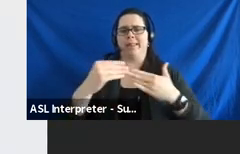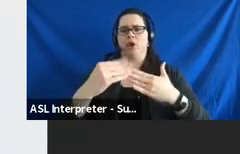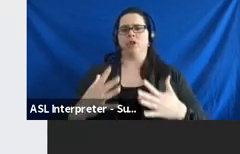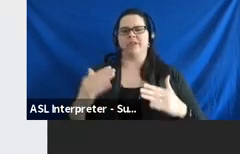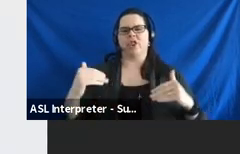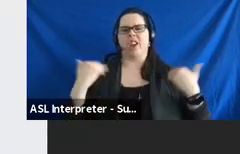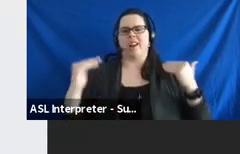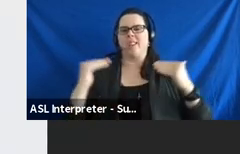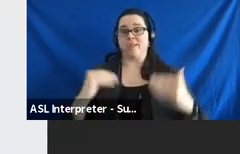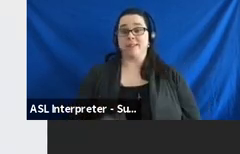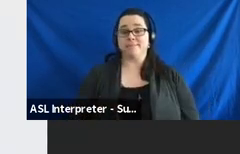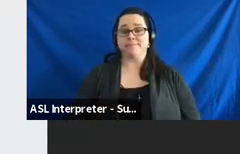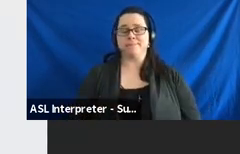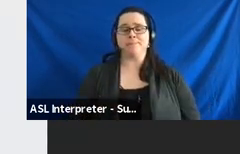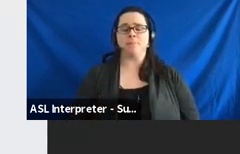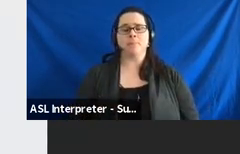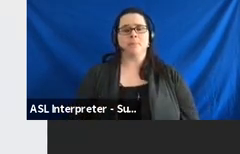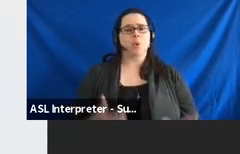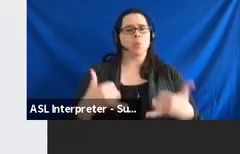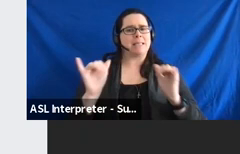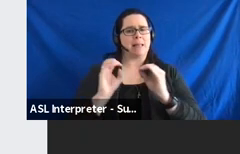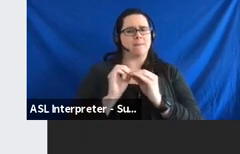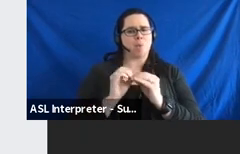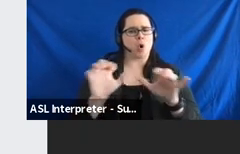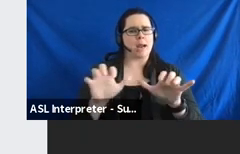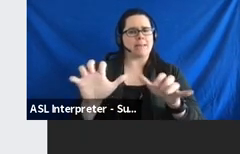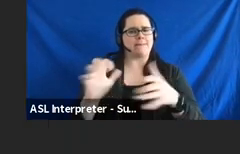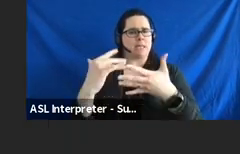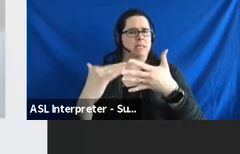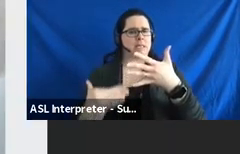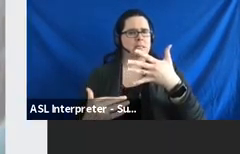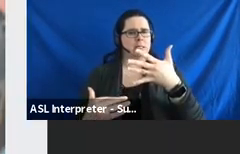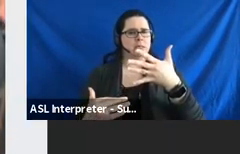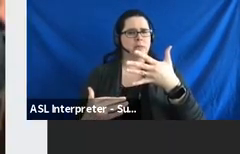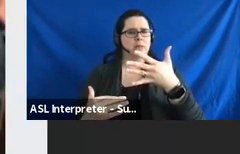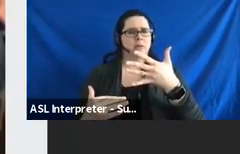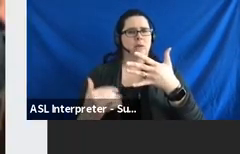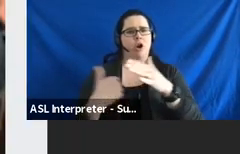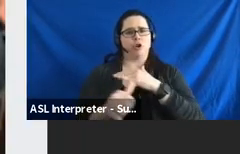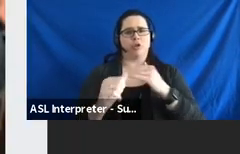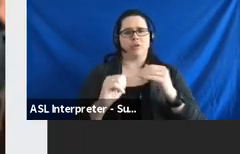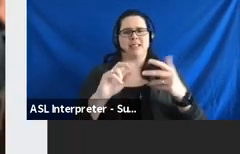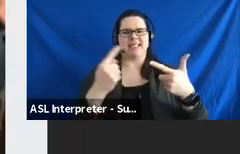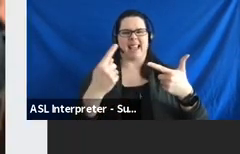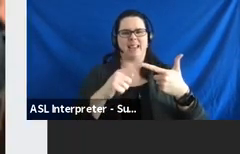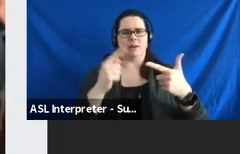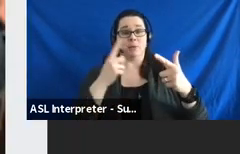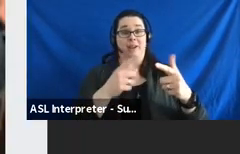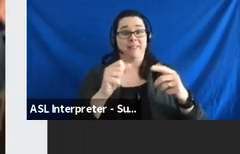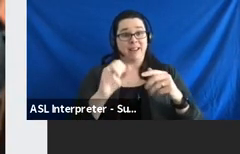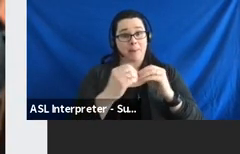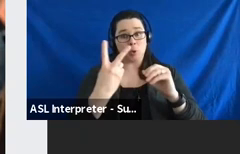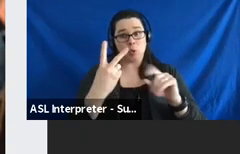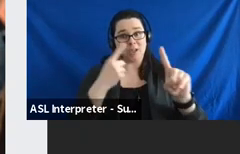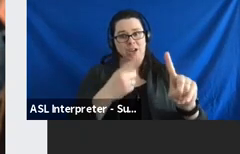adults. We still have some more activities under this objective that we'll get to. This is a big objective, as you